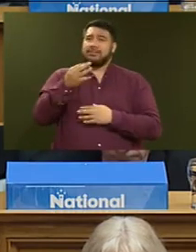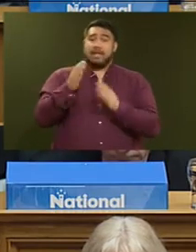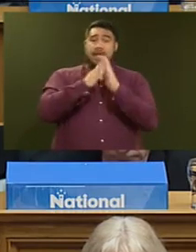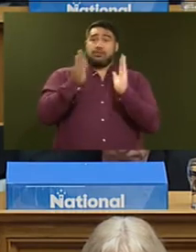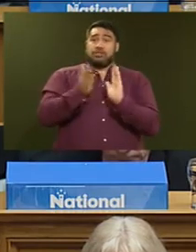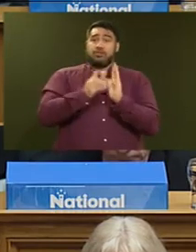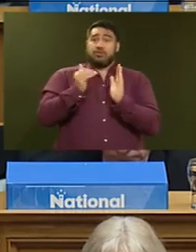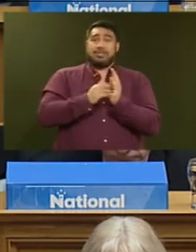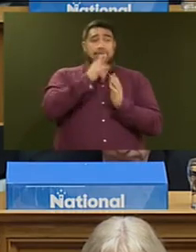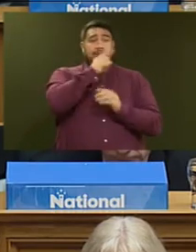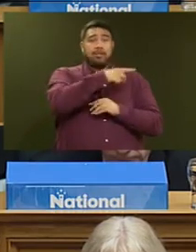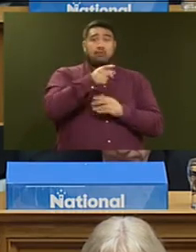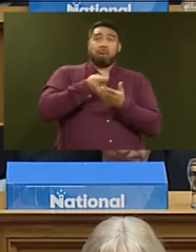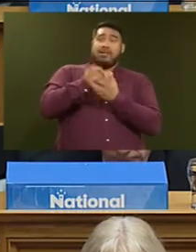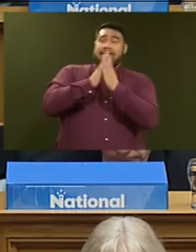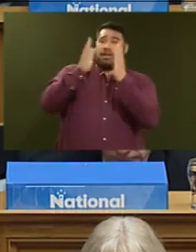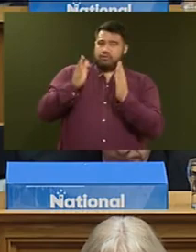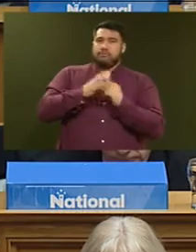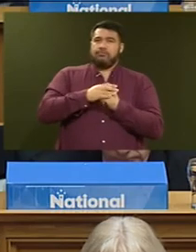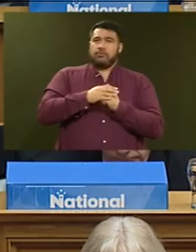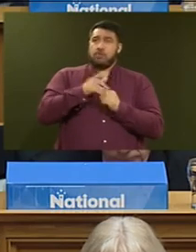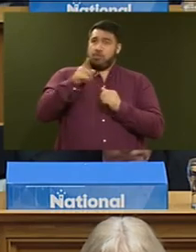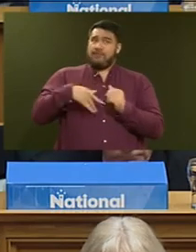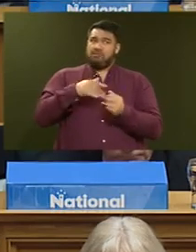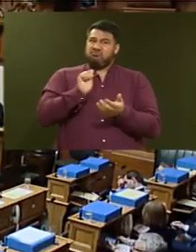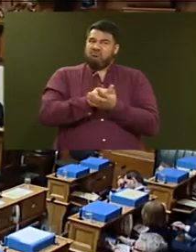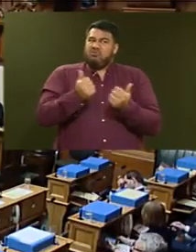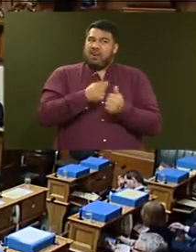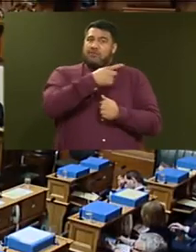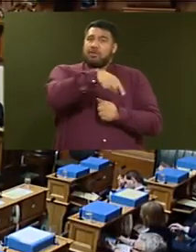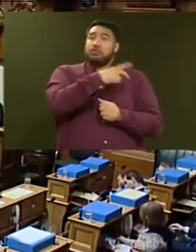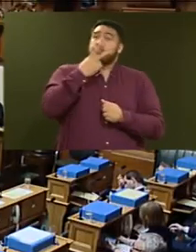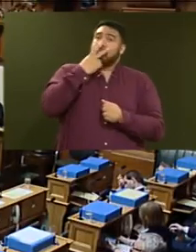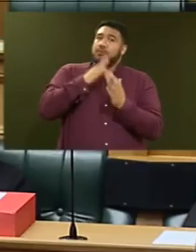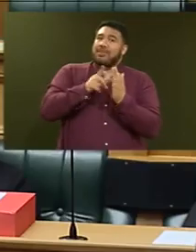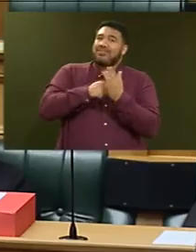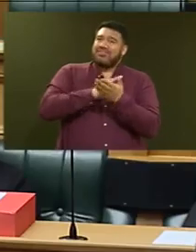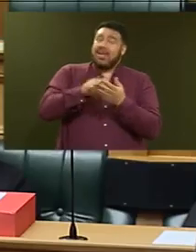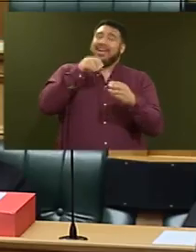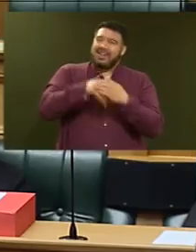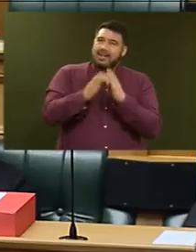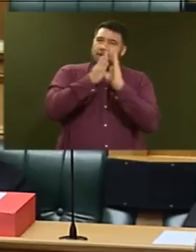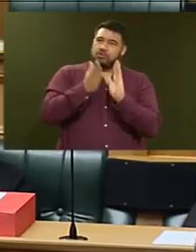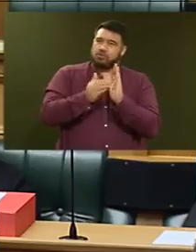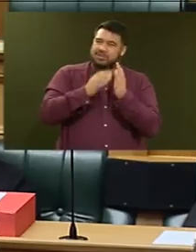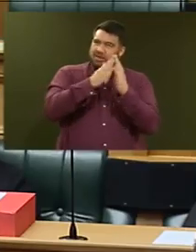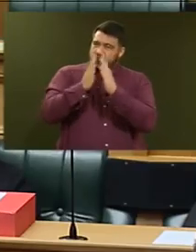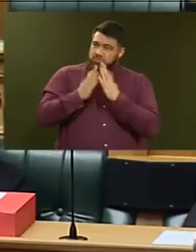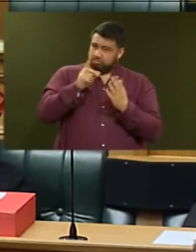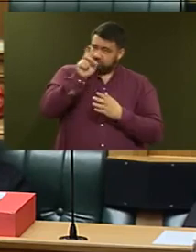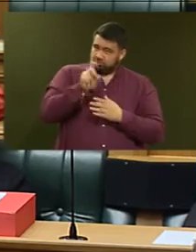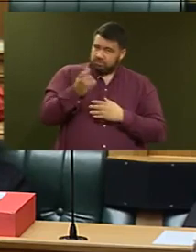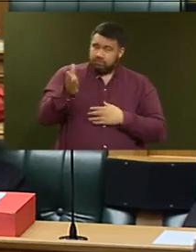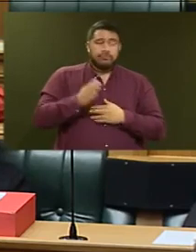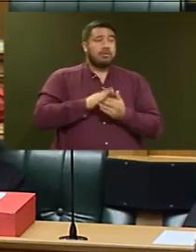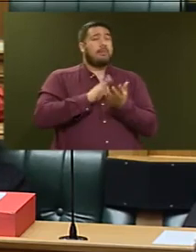Zealand tenants to smoke methamphetamine in Housing New Zealand houses? The Honourable Phil Triford. Well, methamphetamine, Mr Speaker,